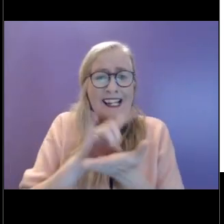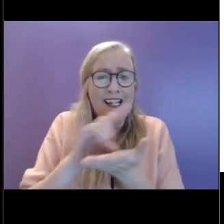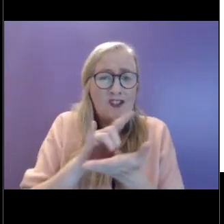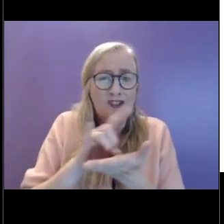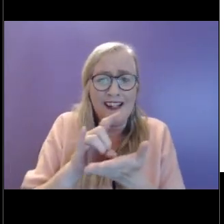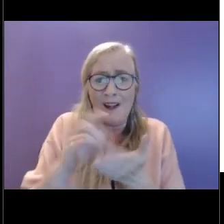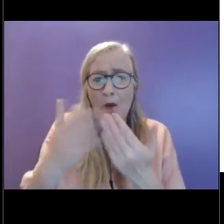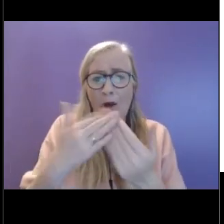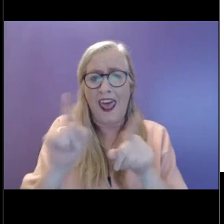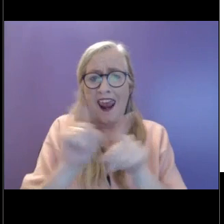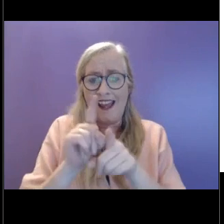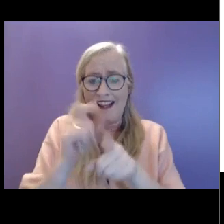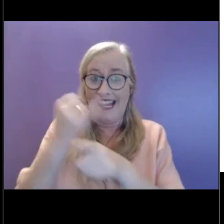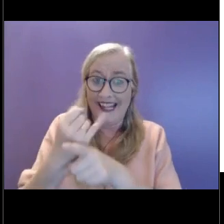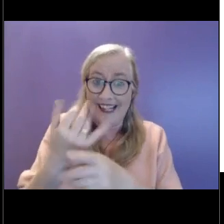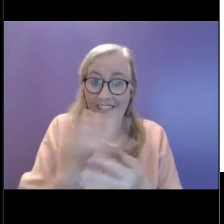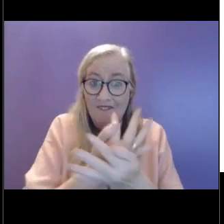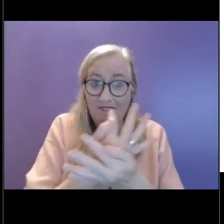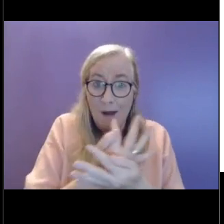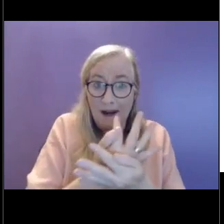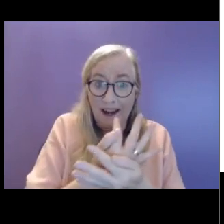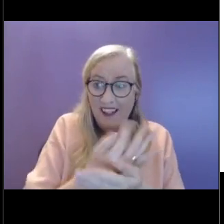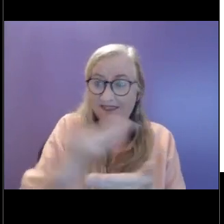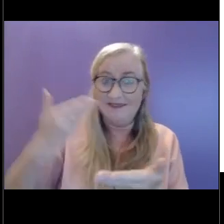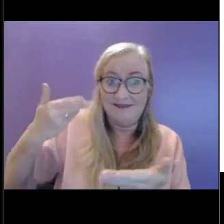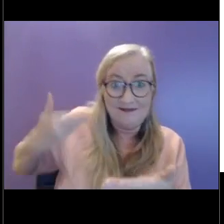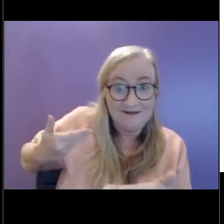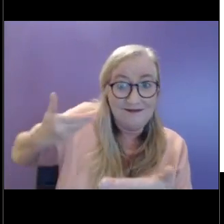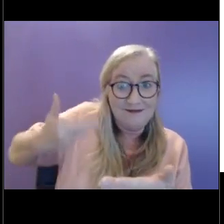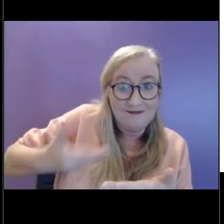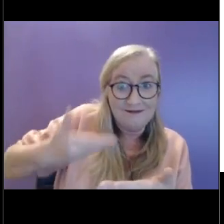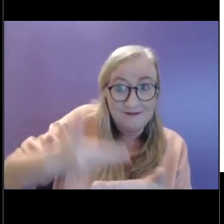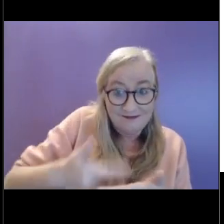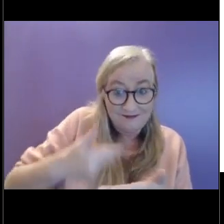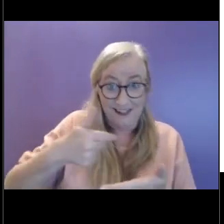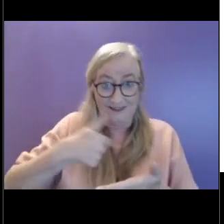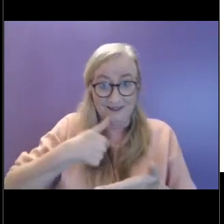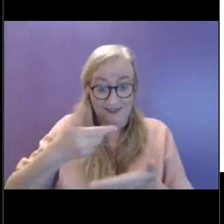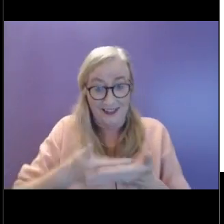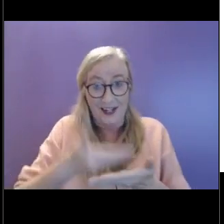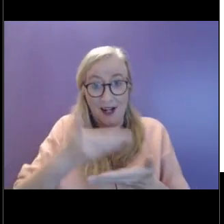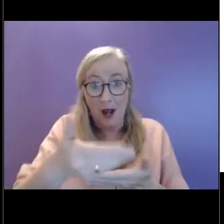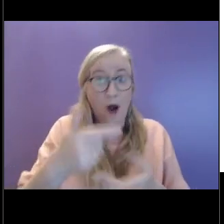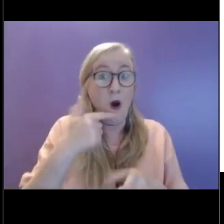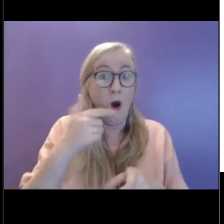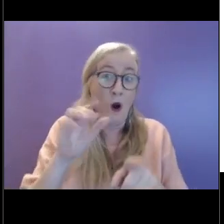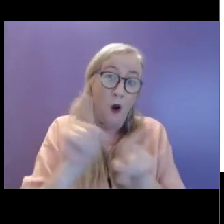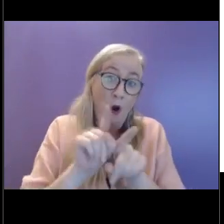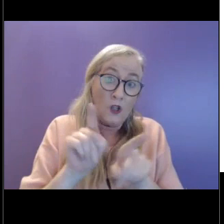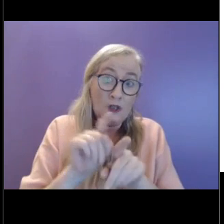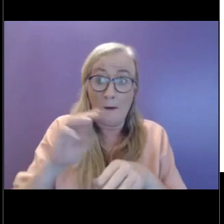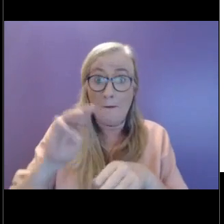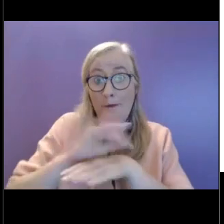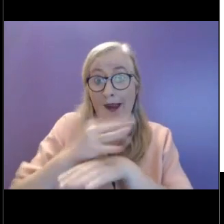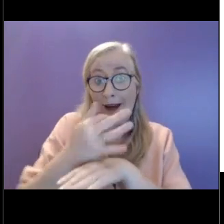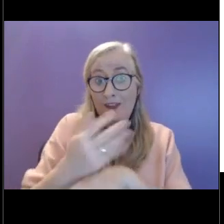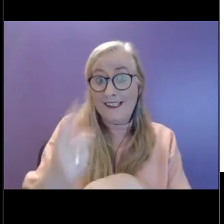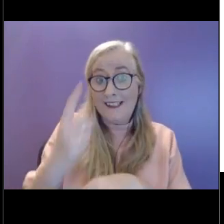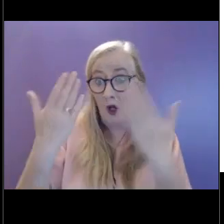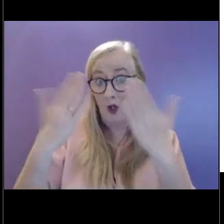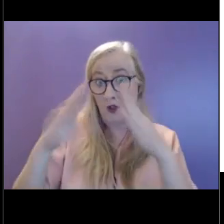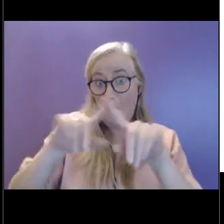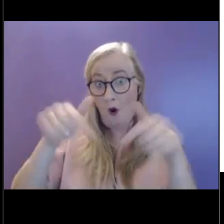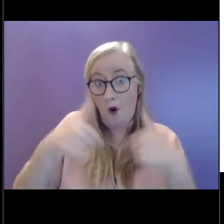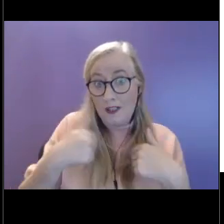how we may have been attuned to or not attuned to. We may have had parents modeling self care to us or not and